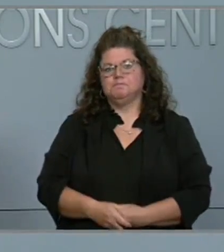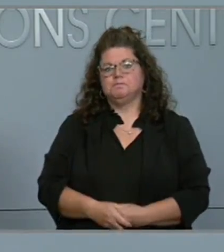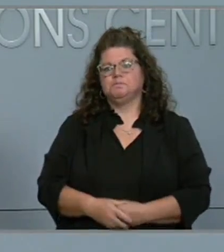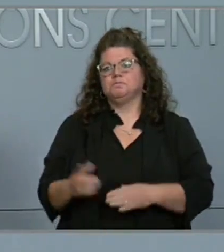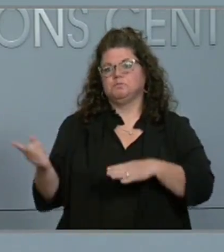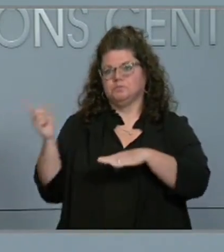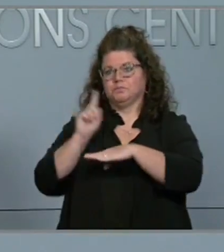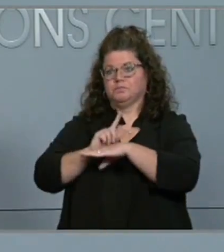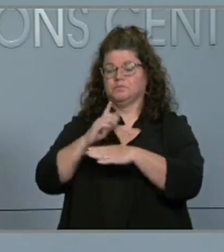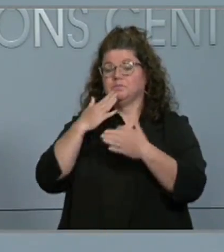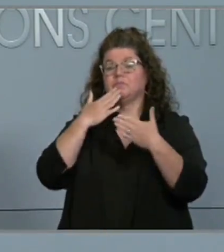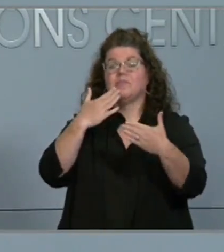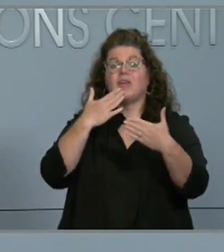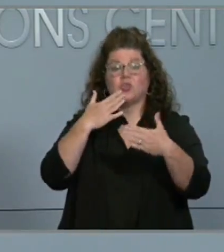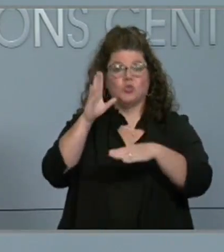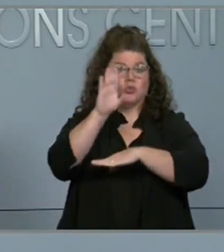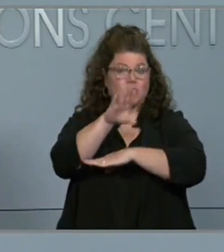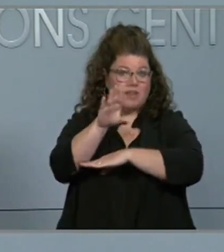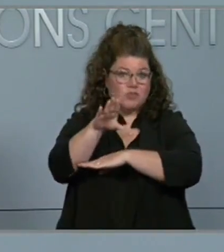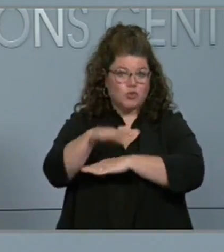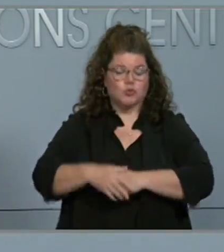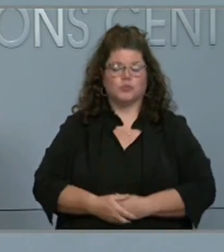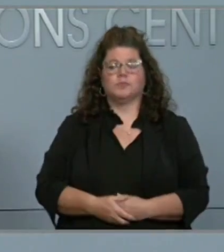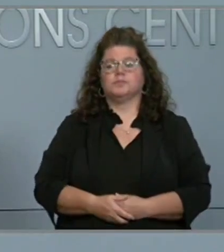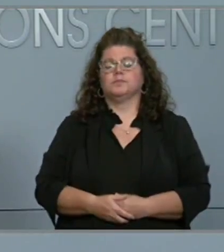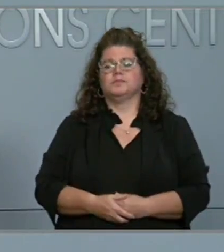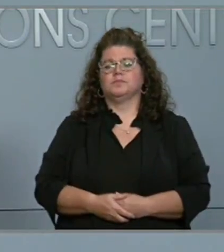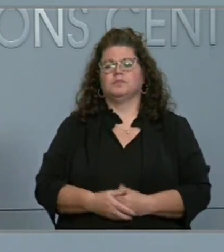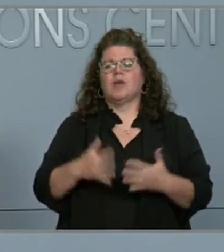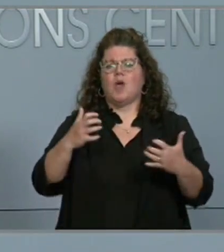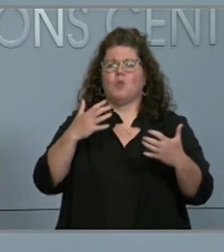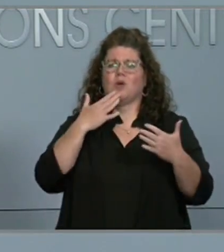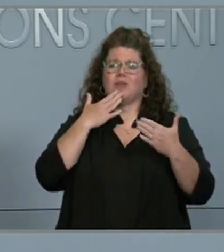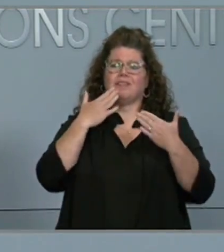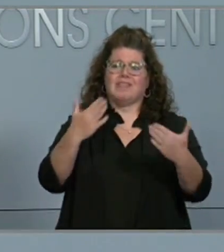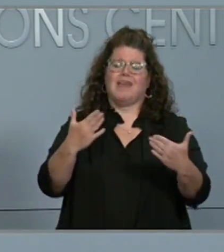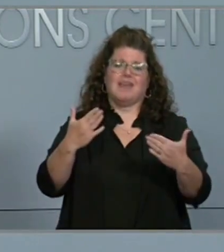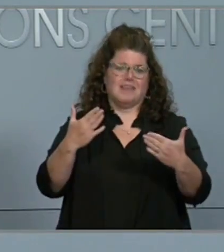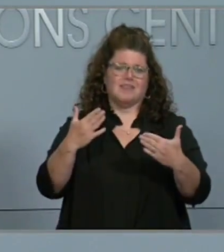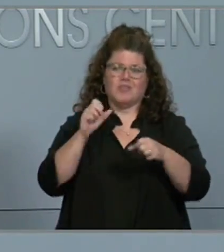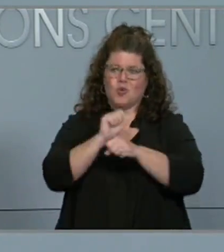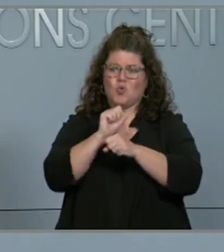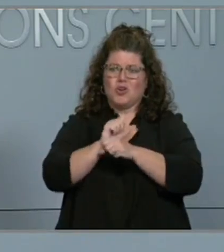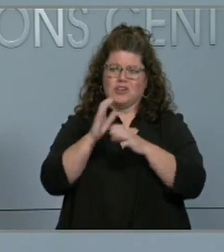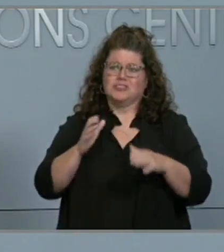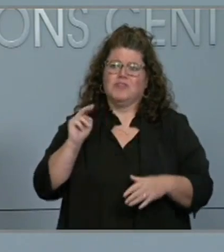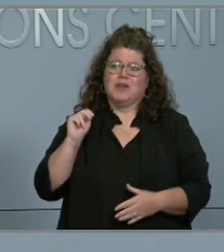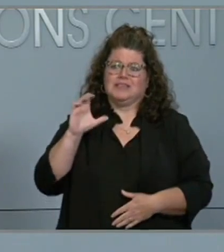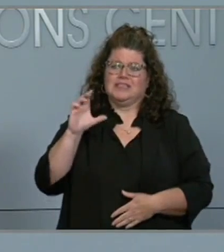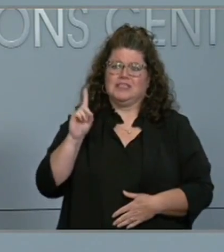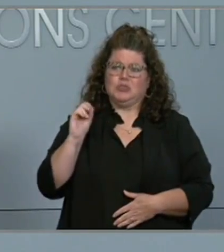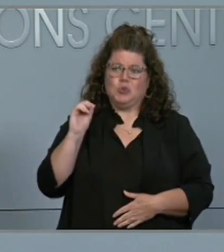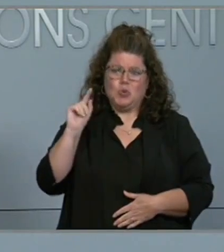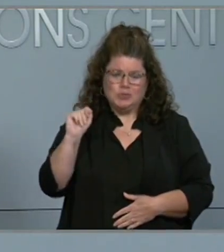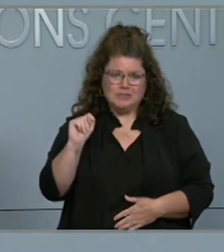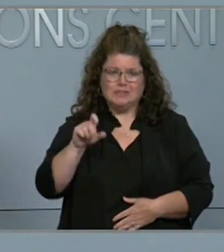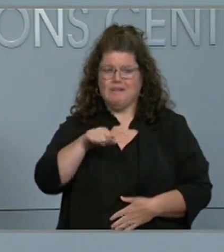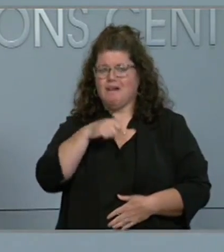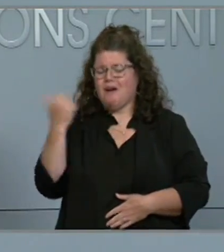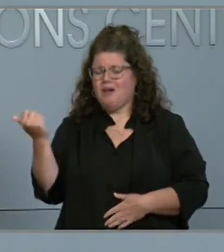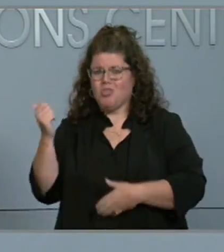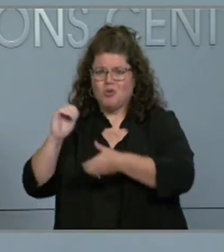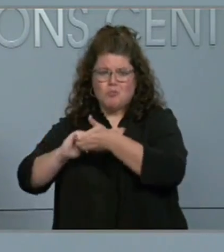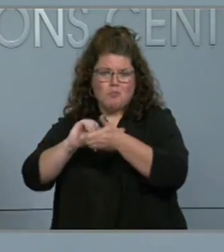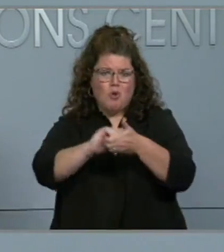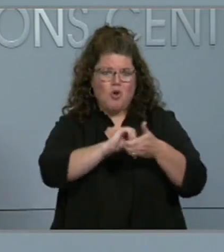Thank you, Governor. Good afternoon. I first want to thank all of our thousands of employees from NCDOT and our partnering agencies who are